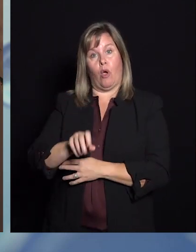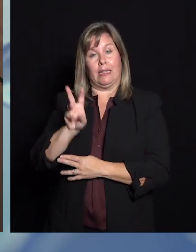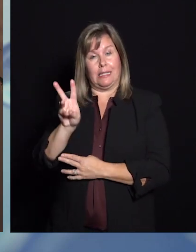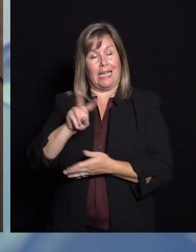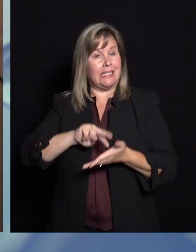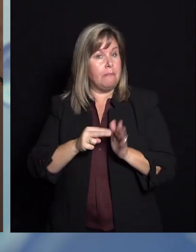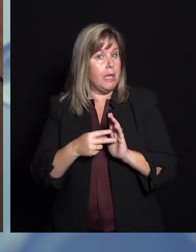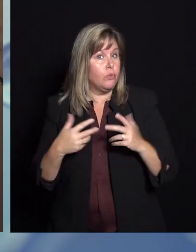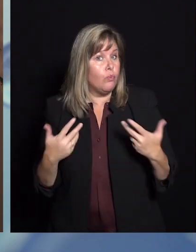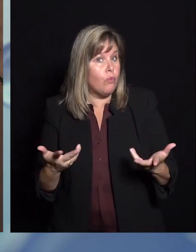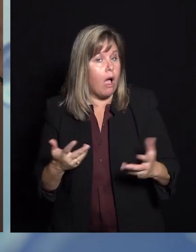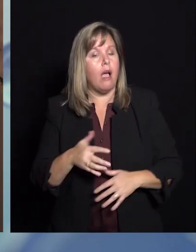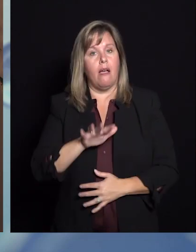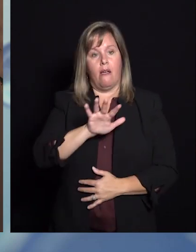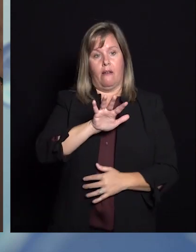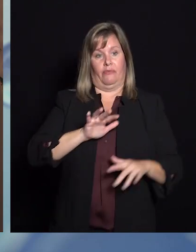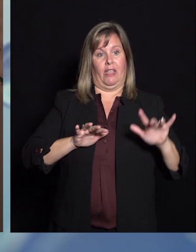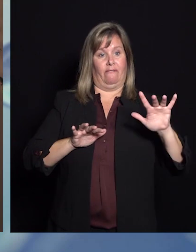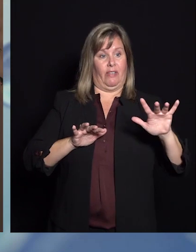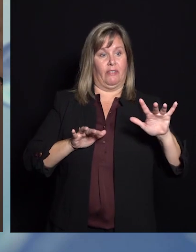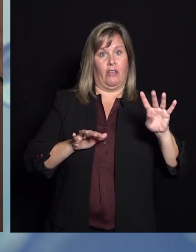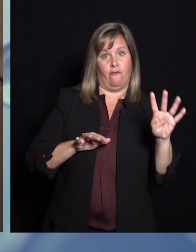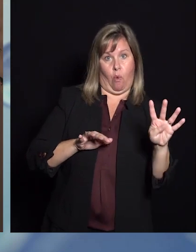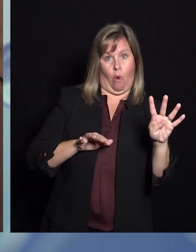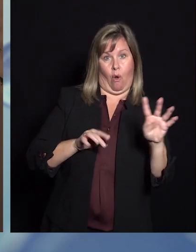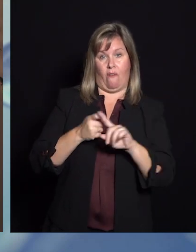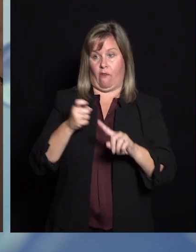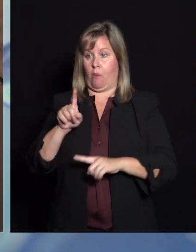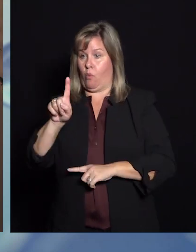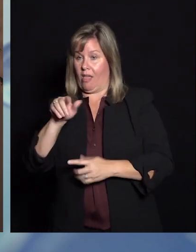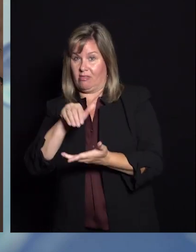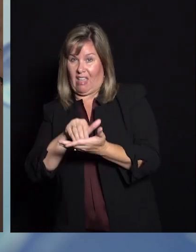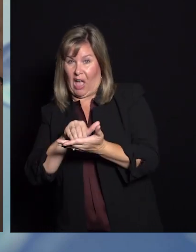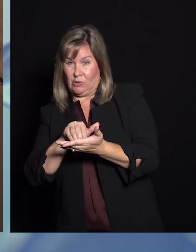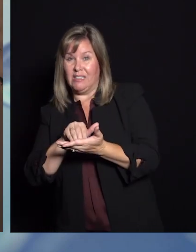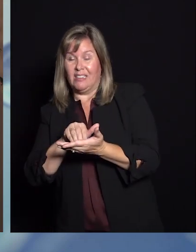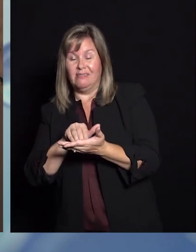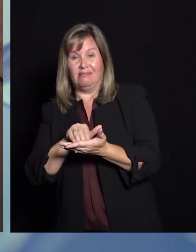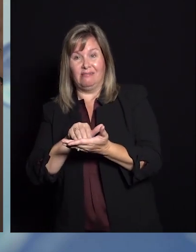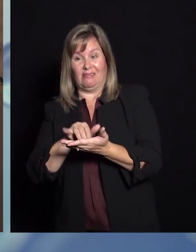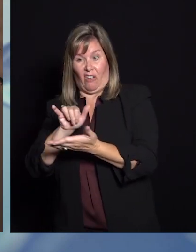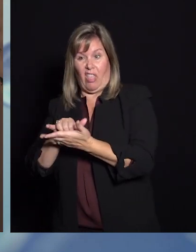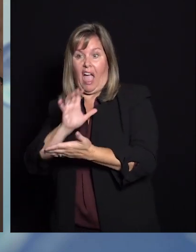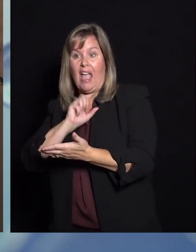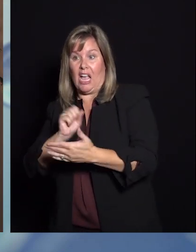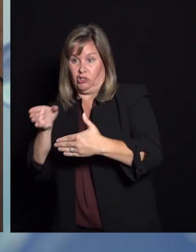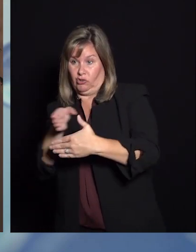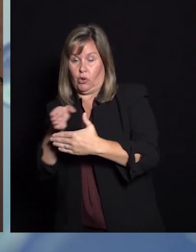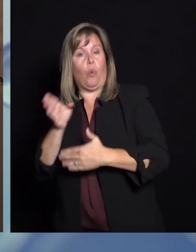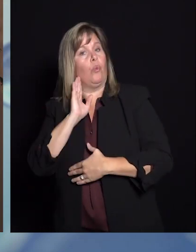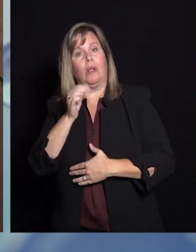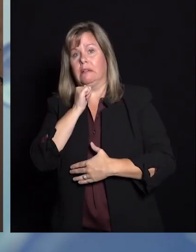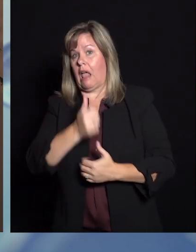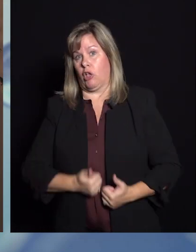that means that 54 out of every 1,000 people in that age bracket who are infected are not going to survive.